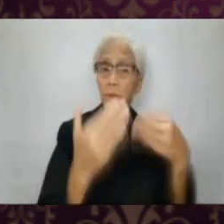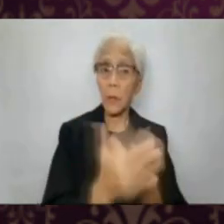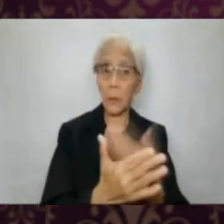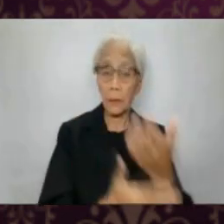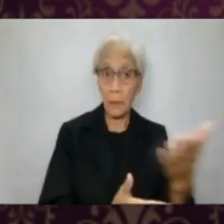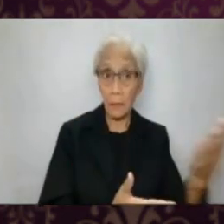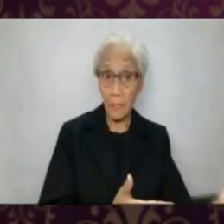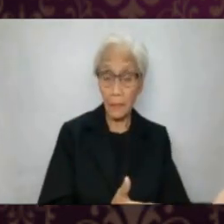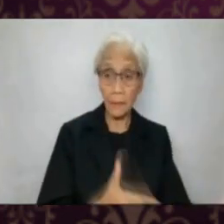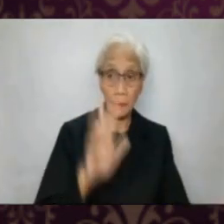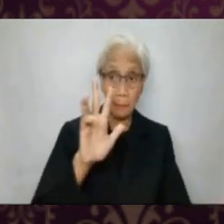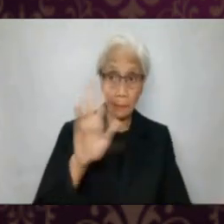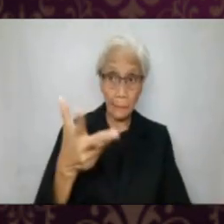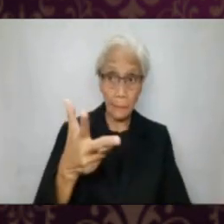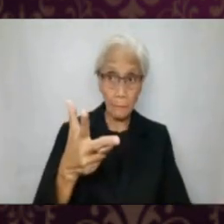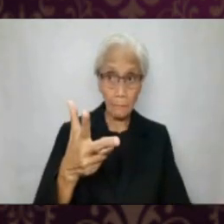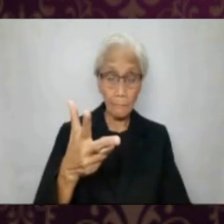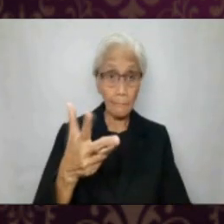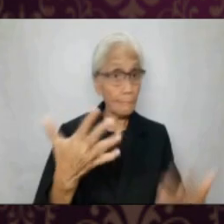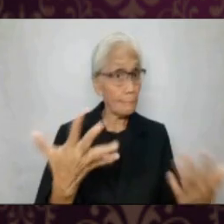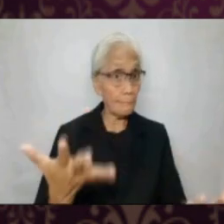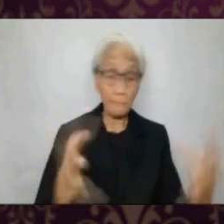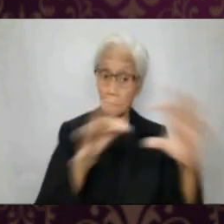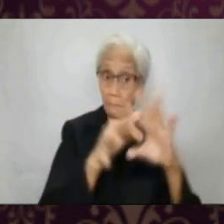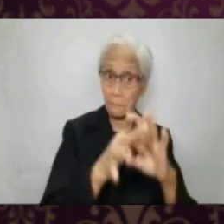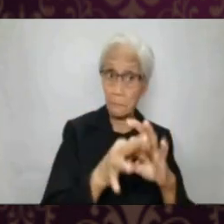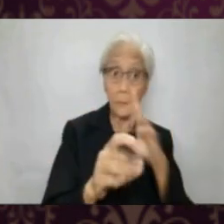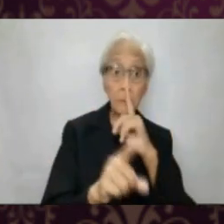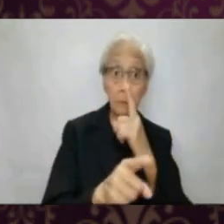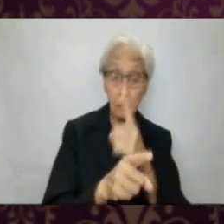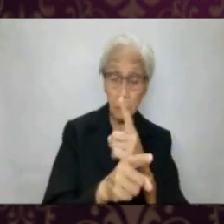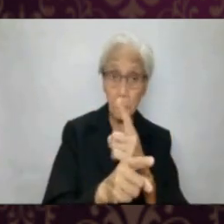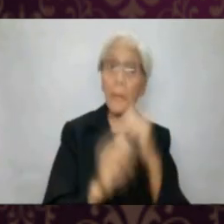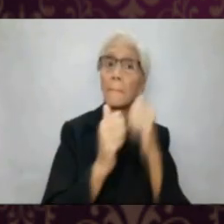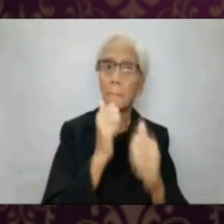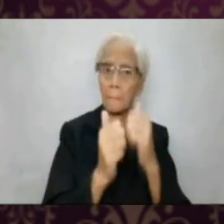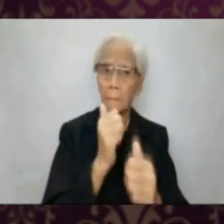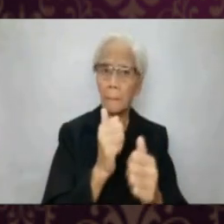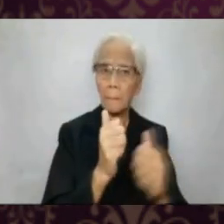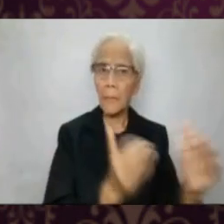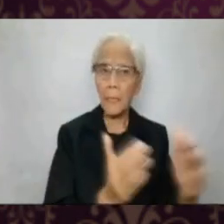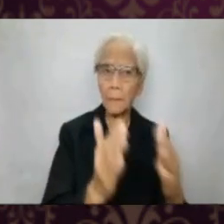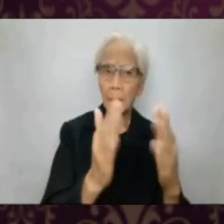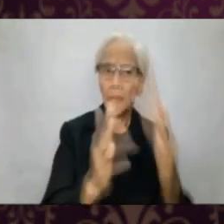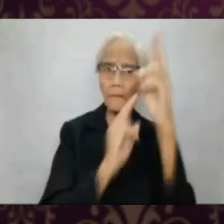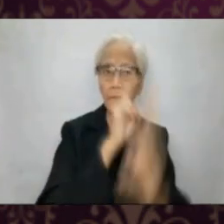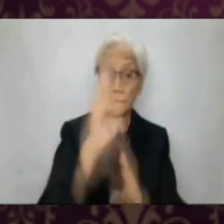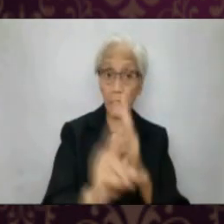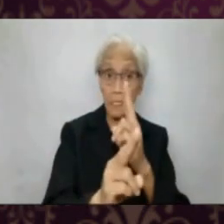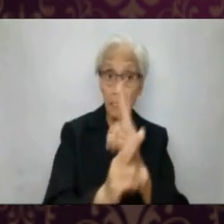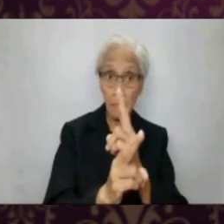love renews all things. Number three, belonging to the truth means